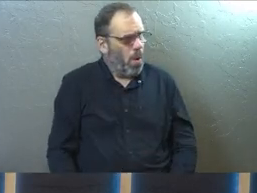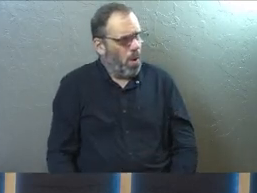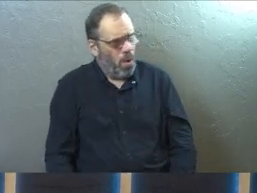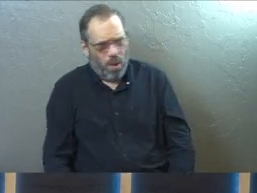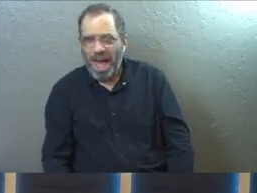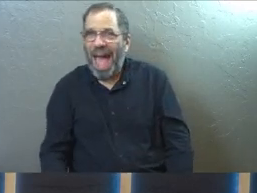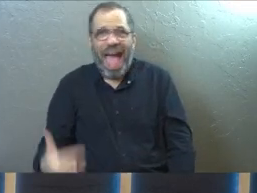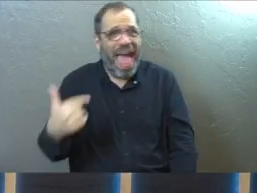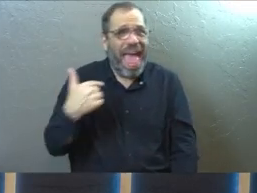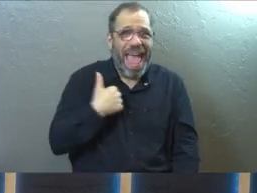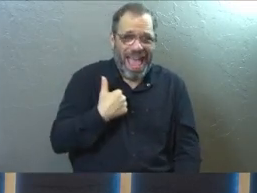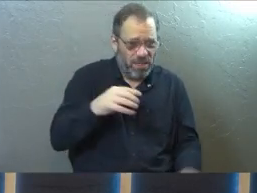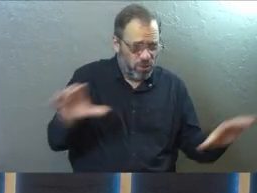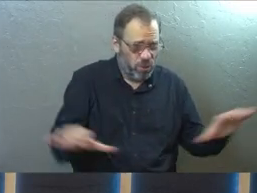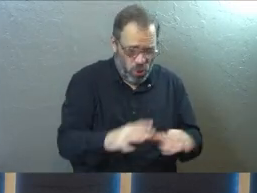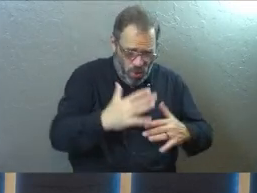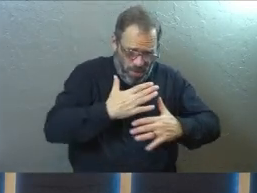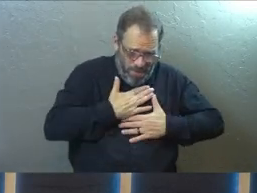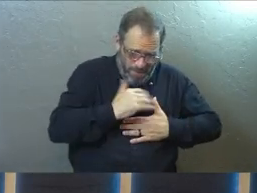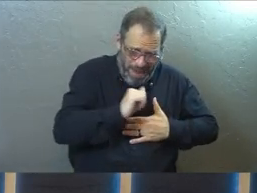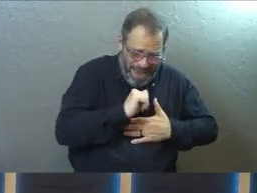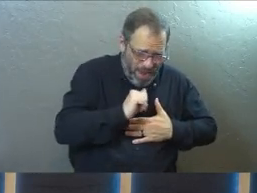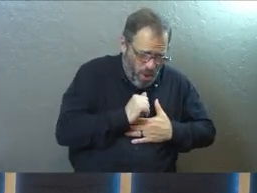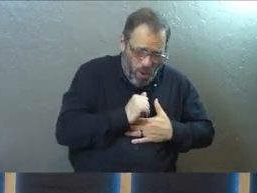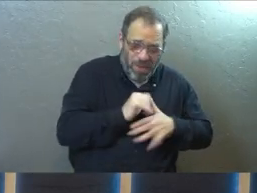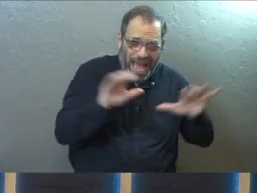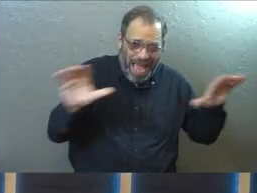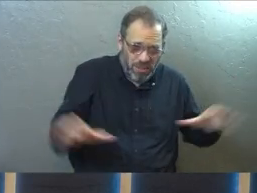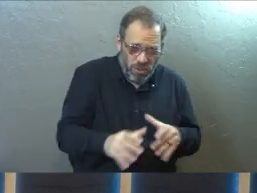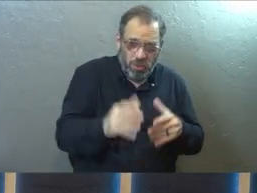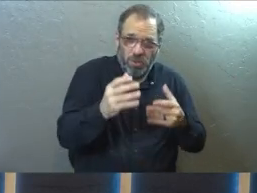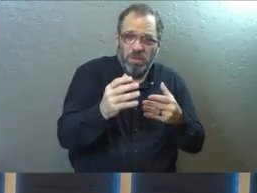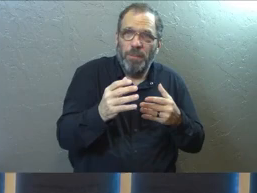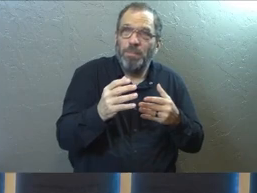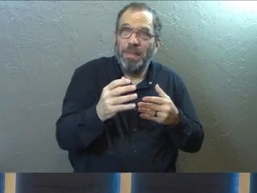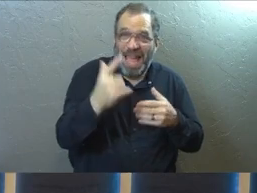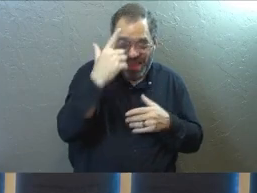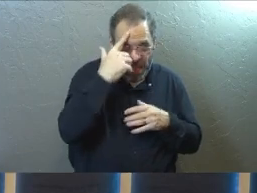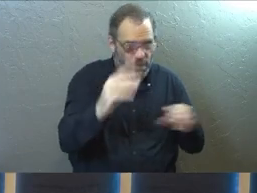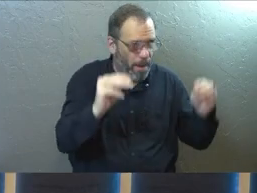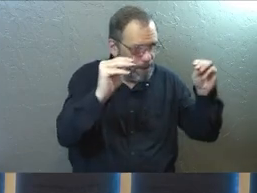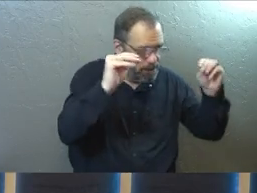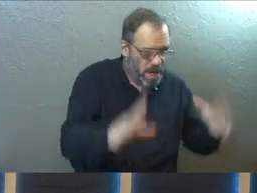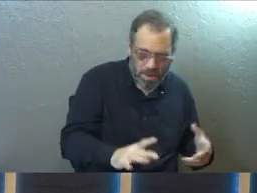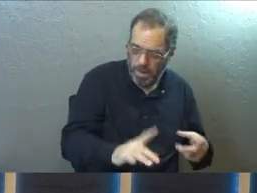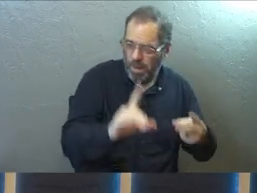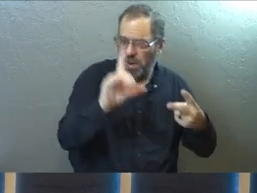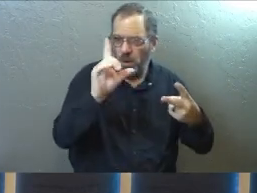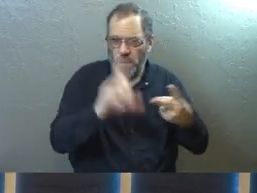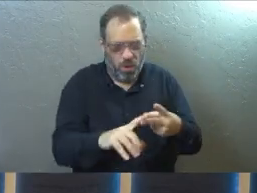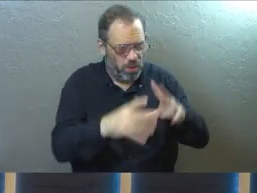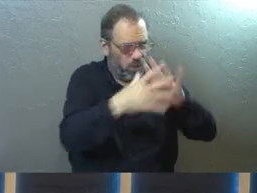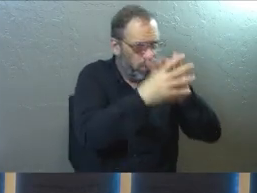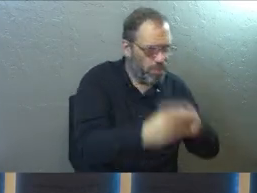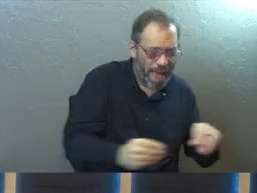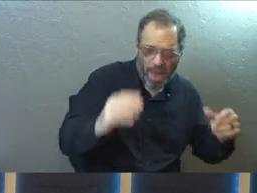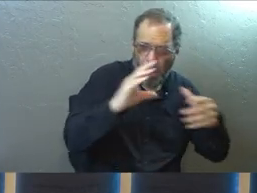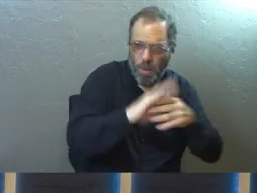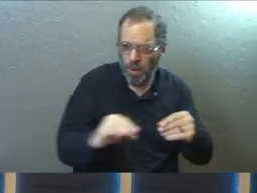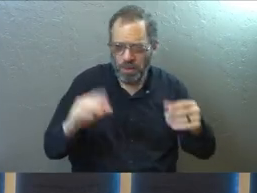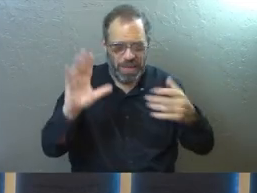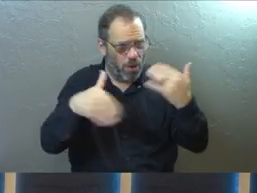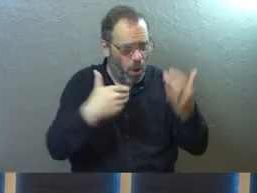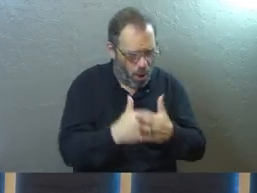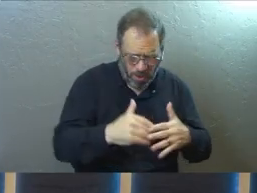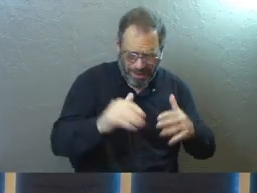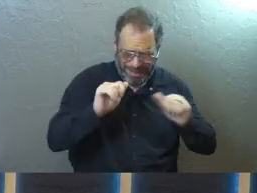And he's like, and I don't even do anything on my own. I only do the things and think about miracles and, and, and, parables and, and, and